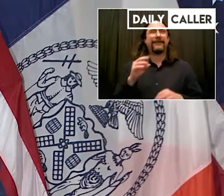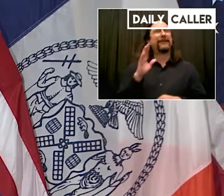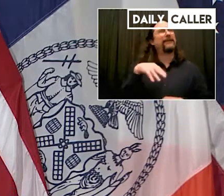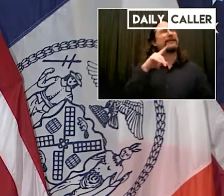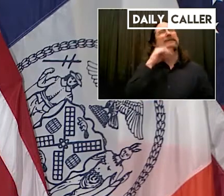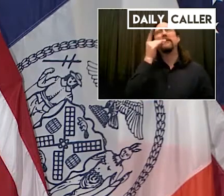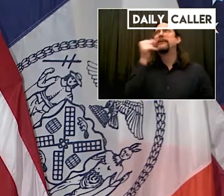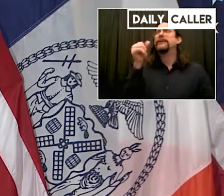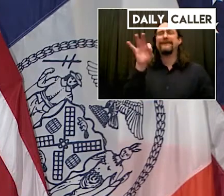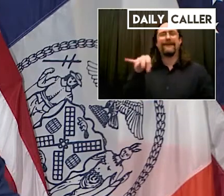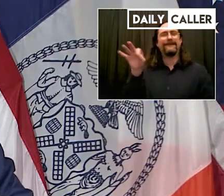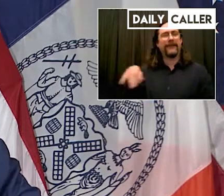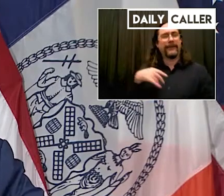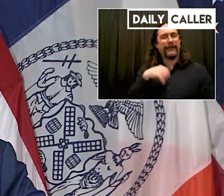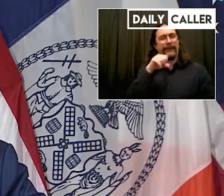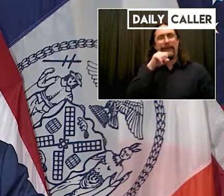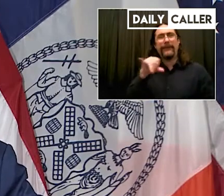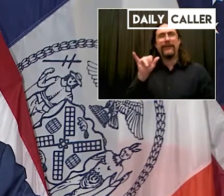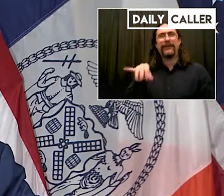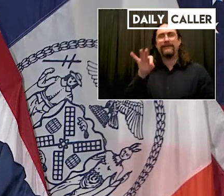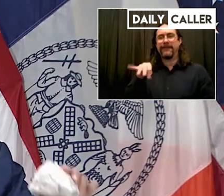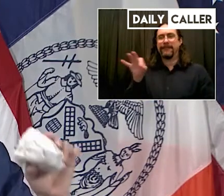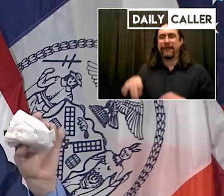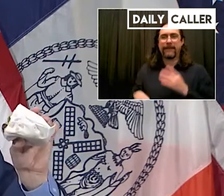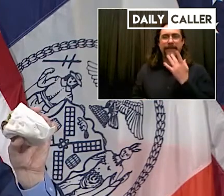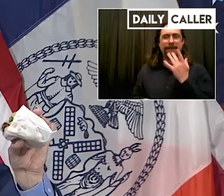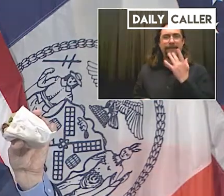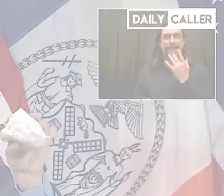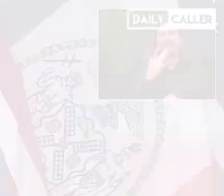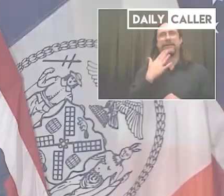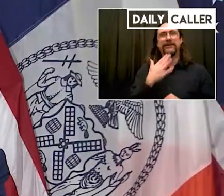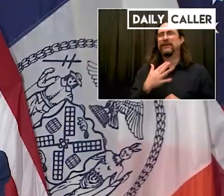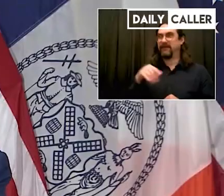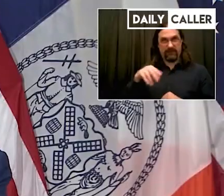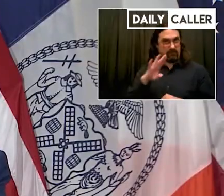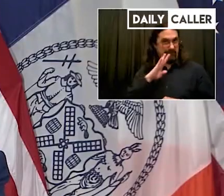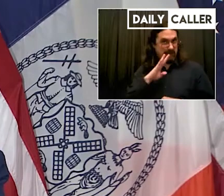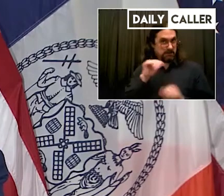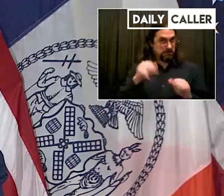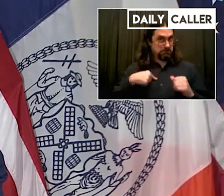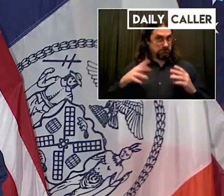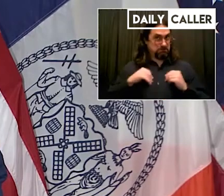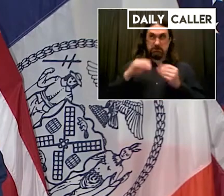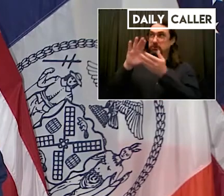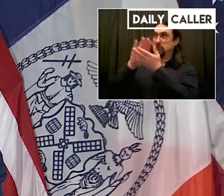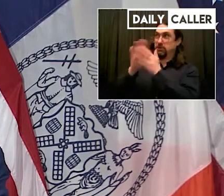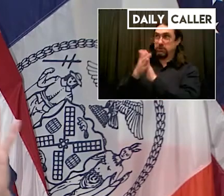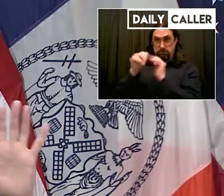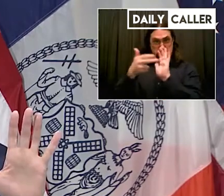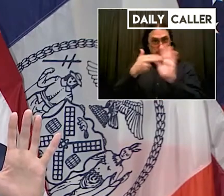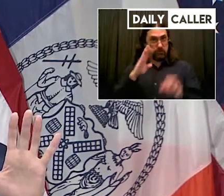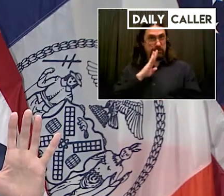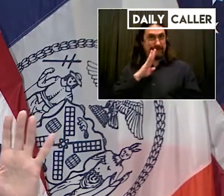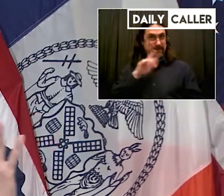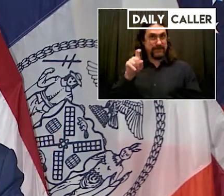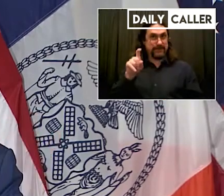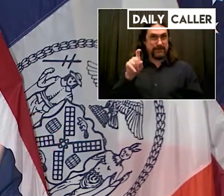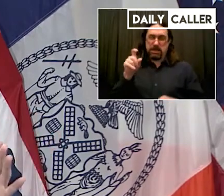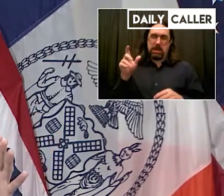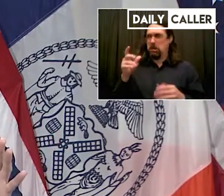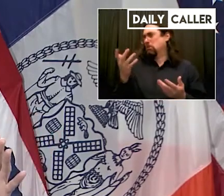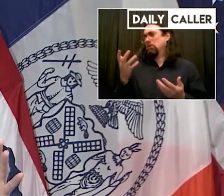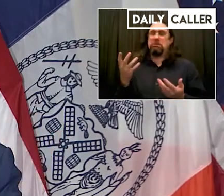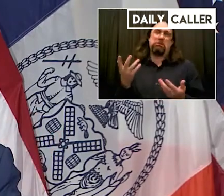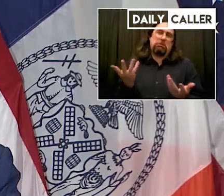Wait a minute. But there's also a burger element to this. I want you to look at this and think about, again,